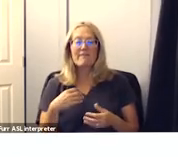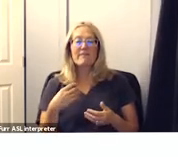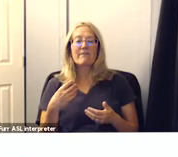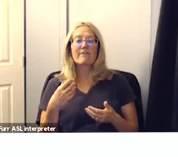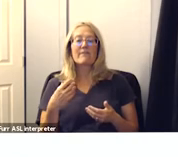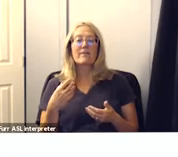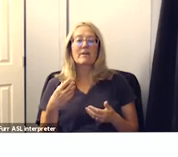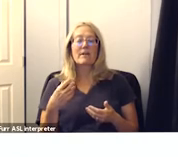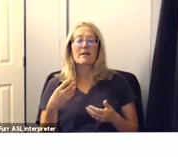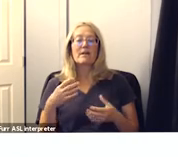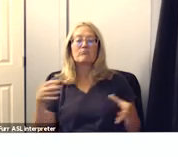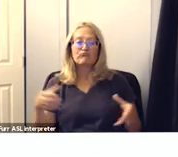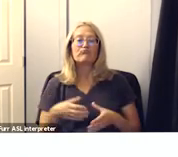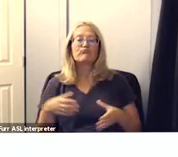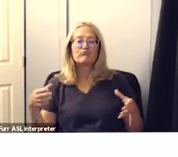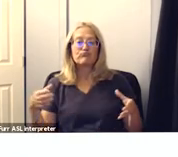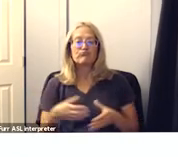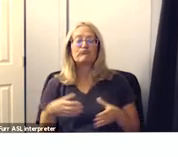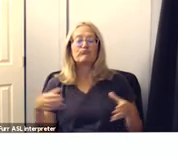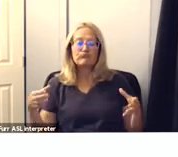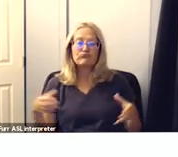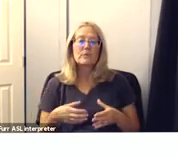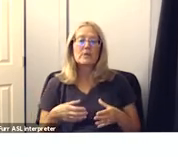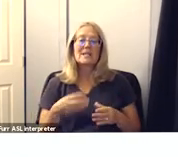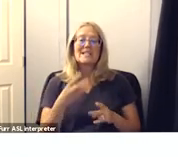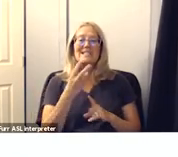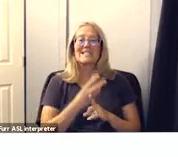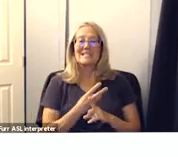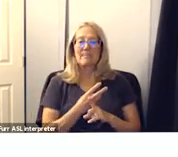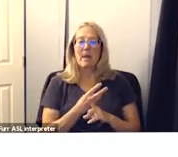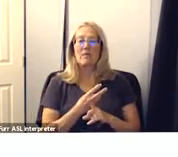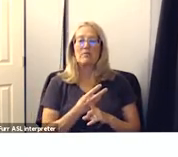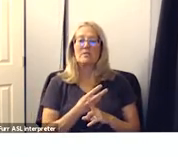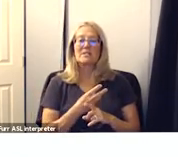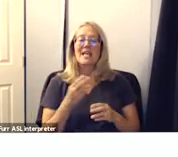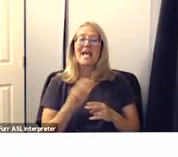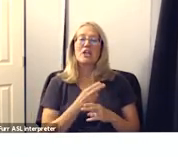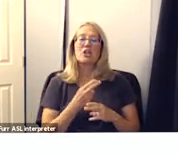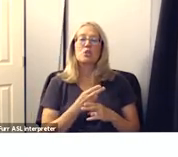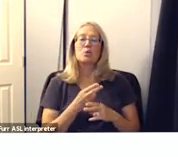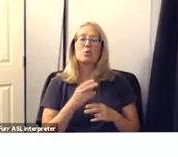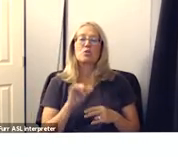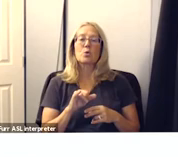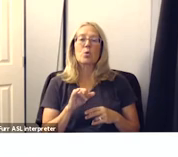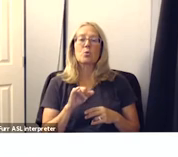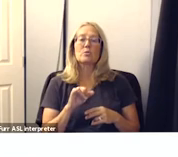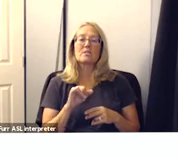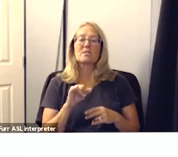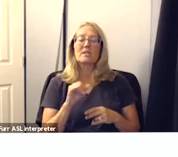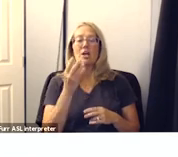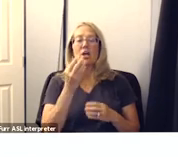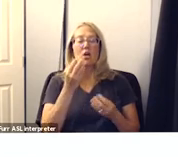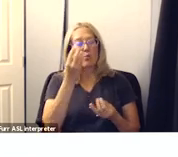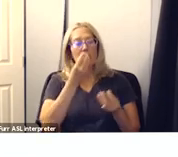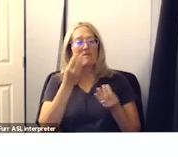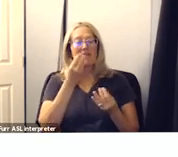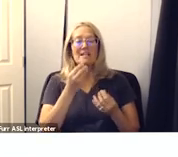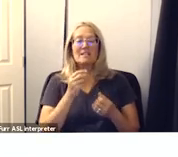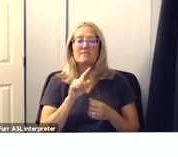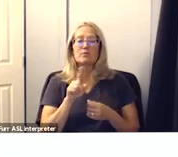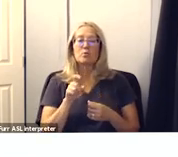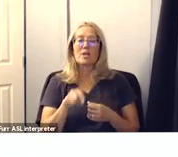monthly over a six-month period of time and used those guiding questions those reflective questions um